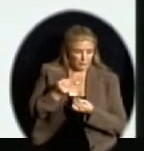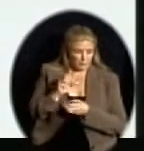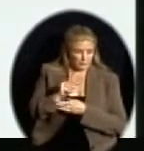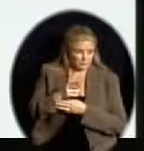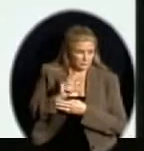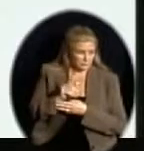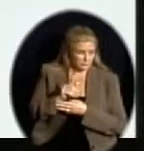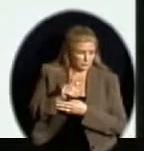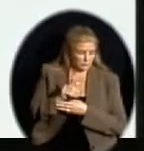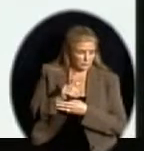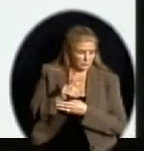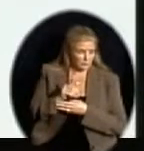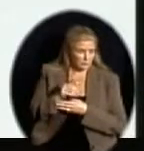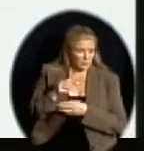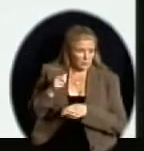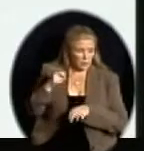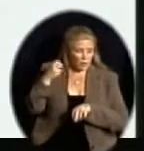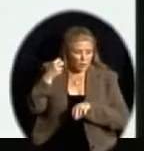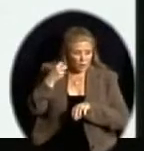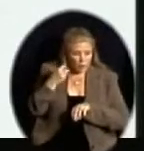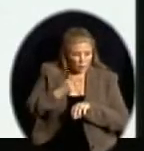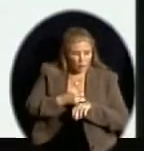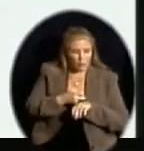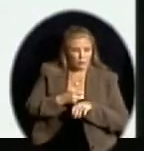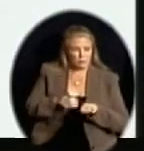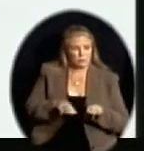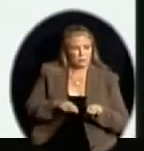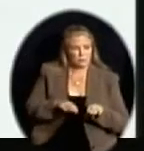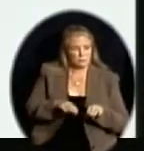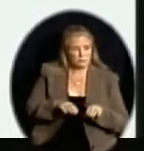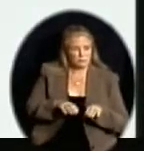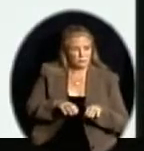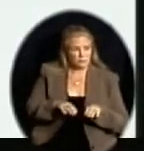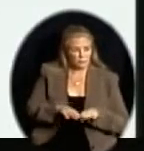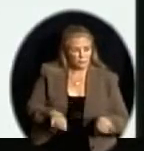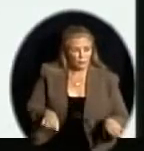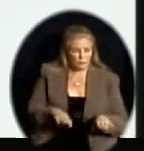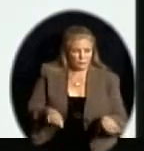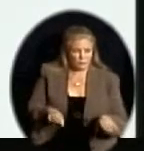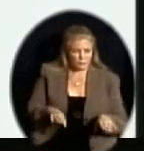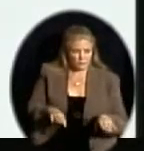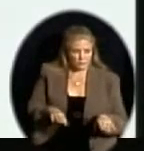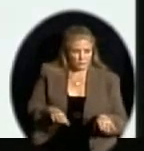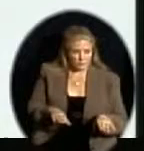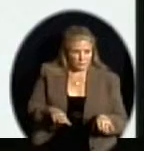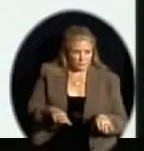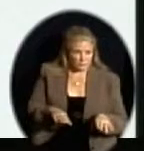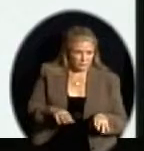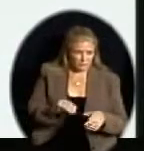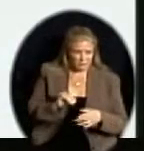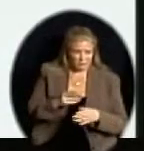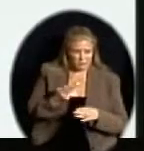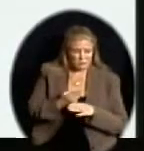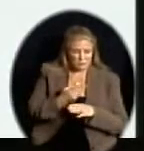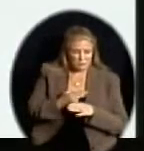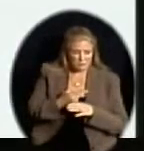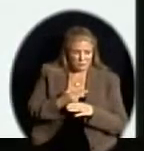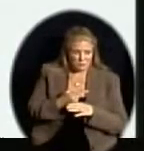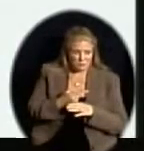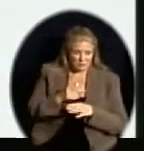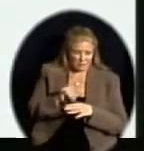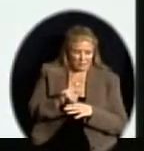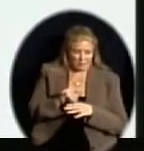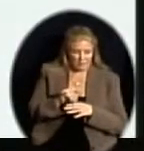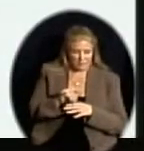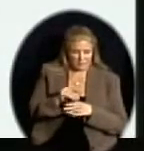It's a hard-service flooring that will eliminate the staining, makes it easier for the custodians to clean. In my opinion,